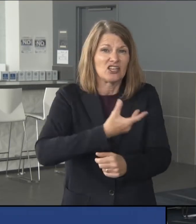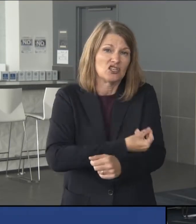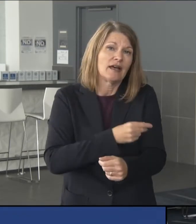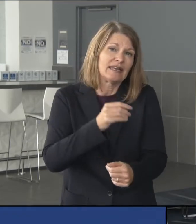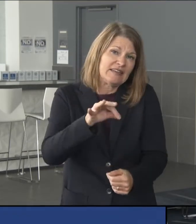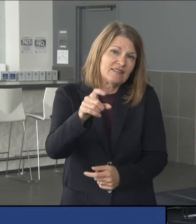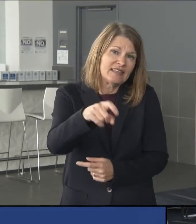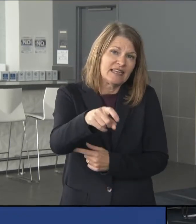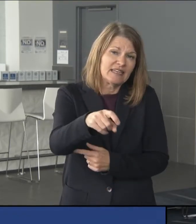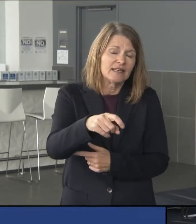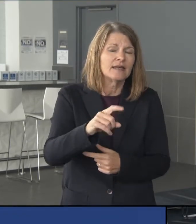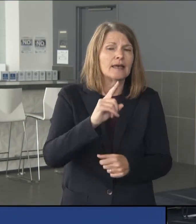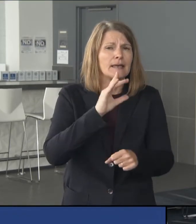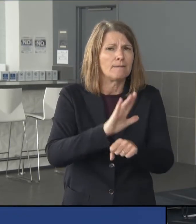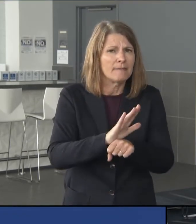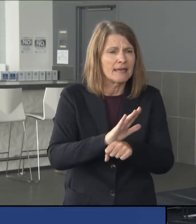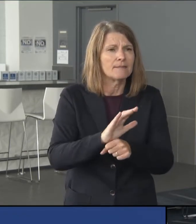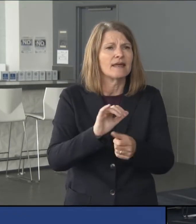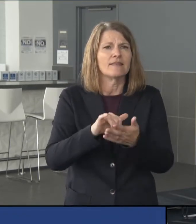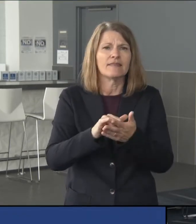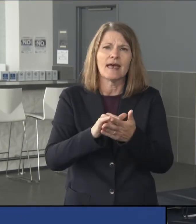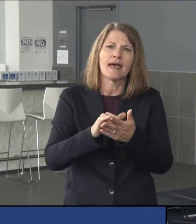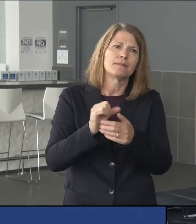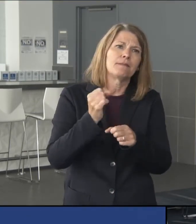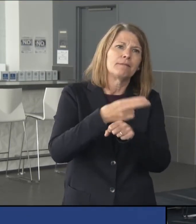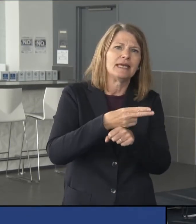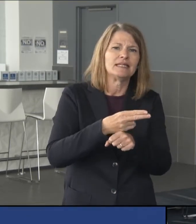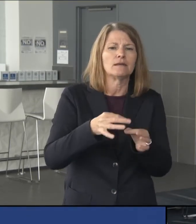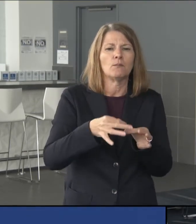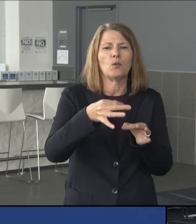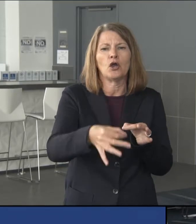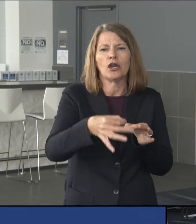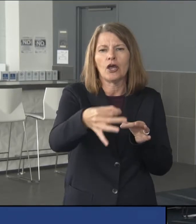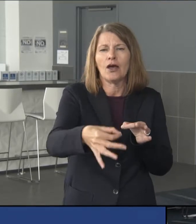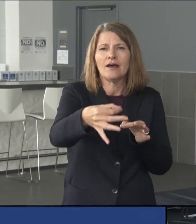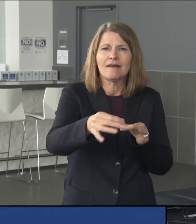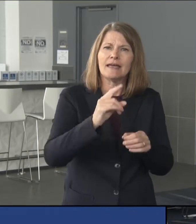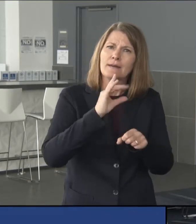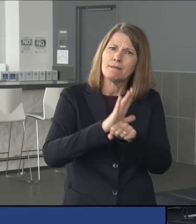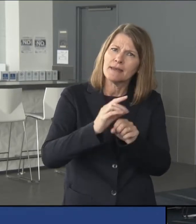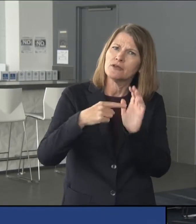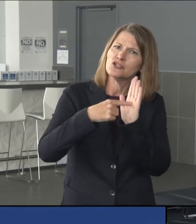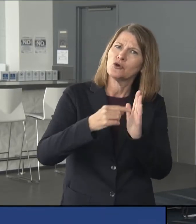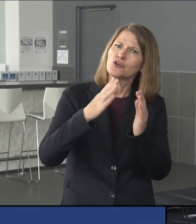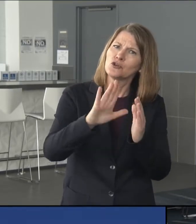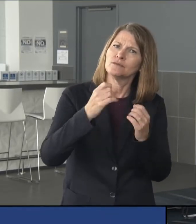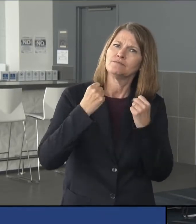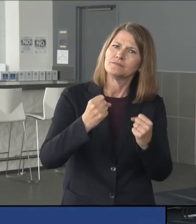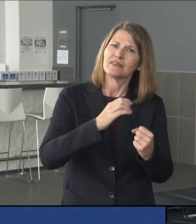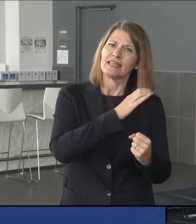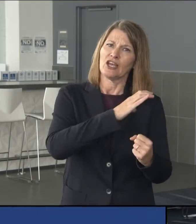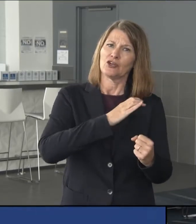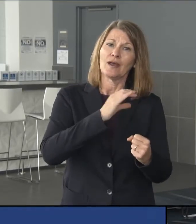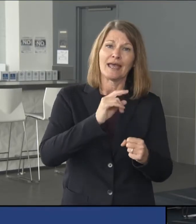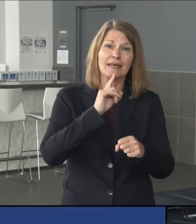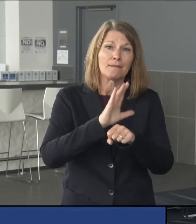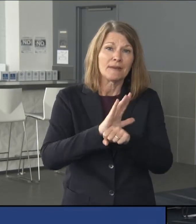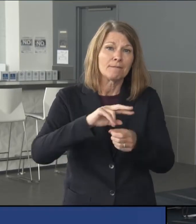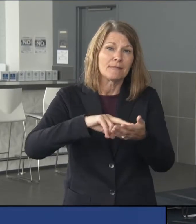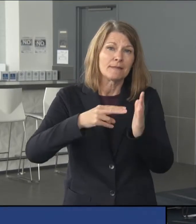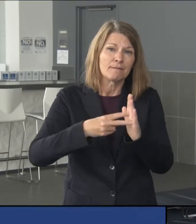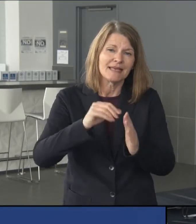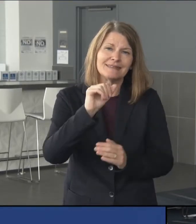Commitment overcomes procrastination, commitment demonstrates character, and commitment means